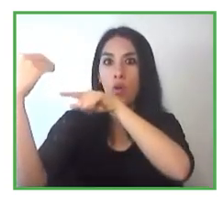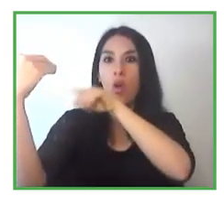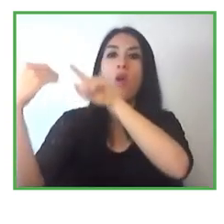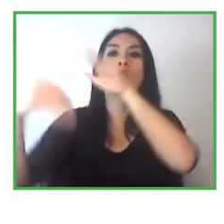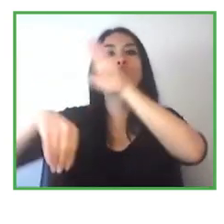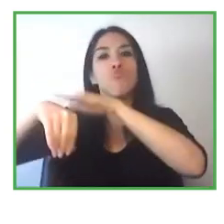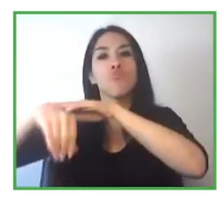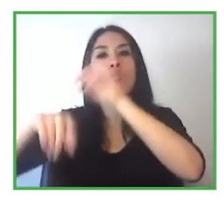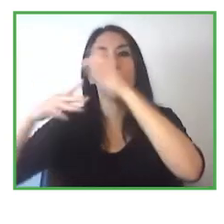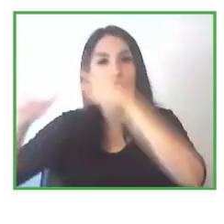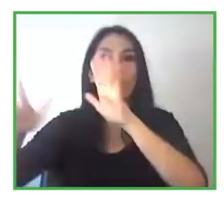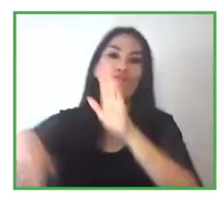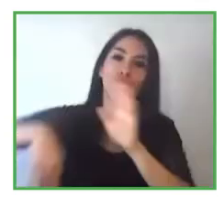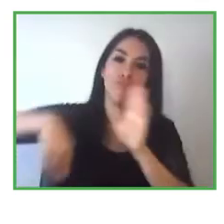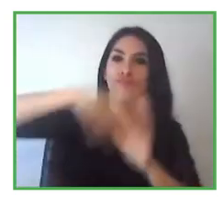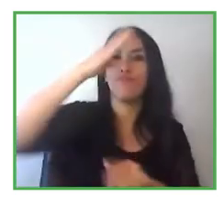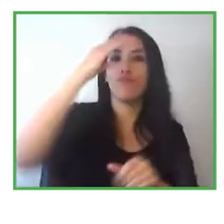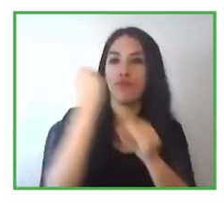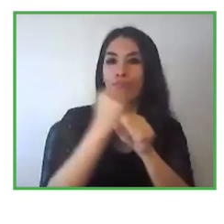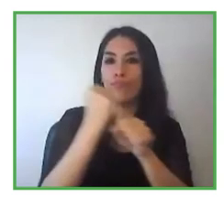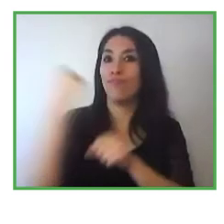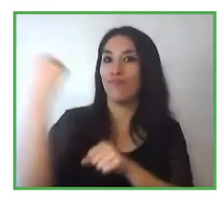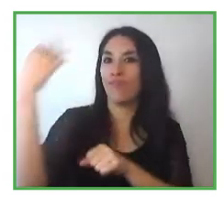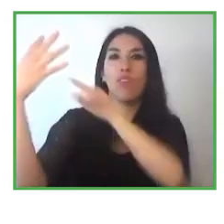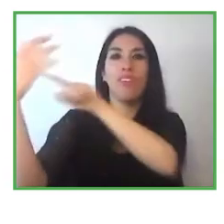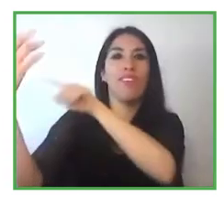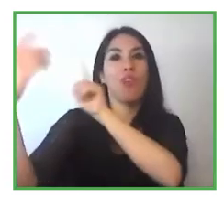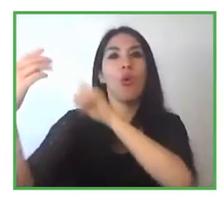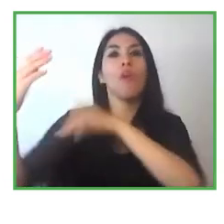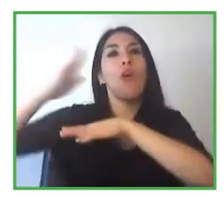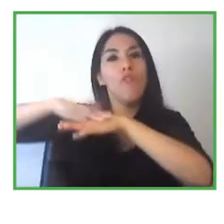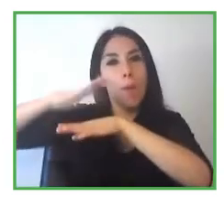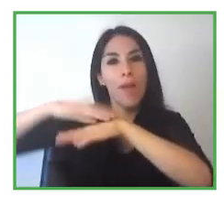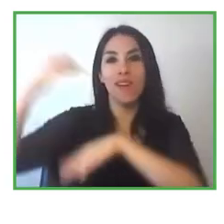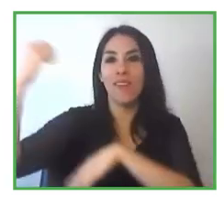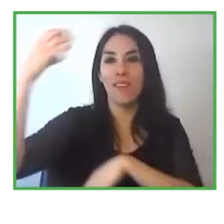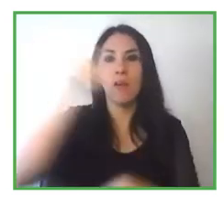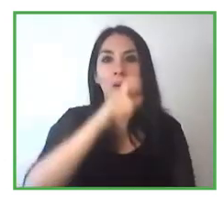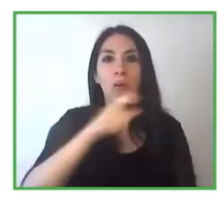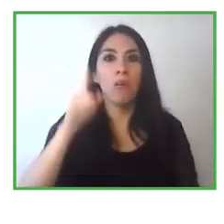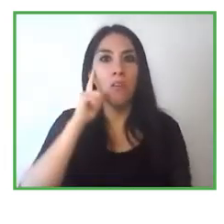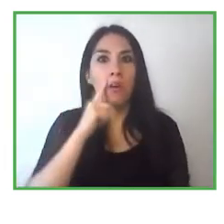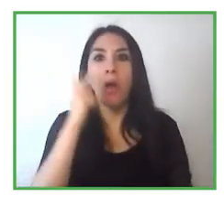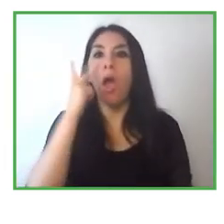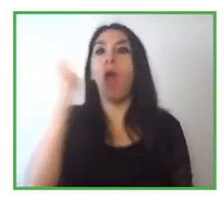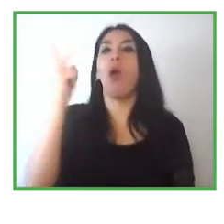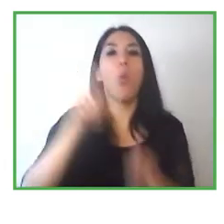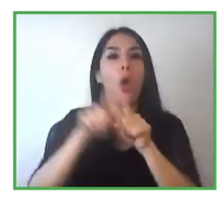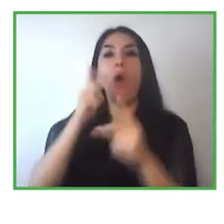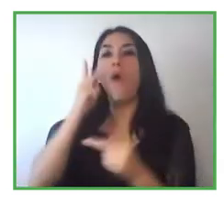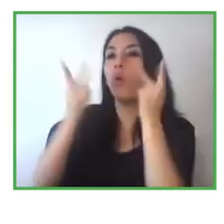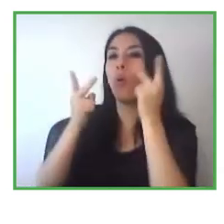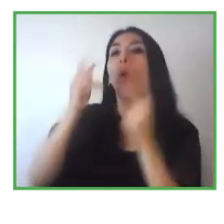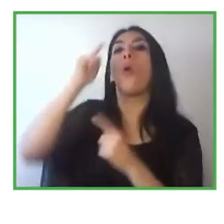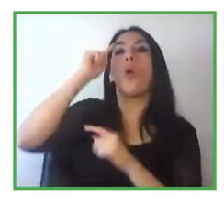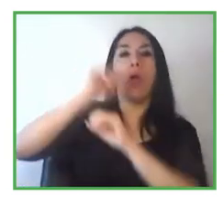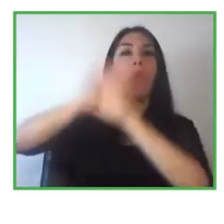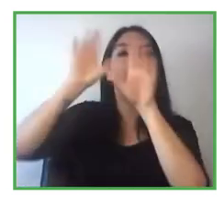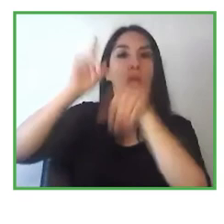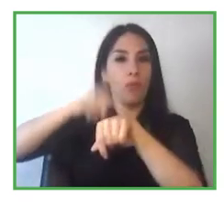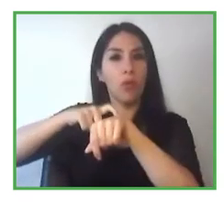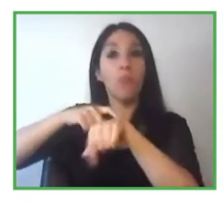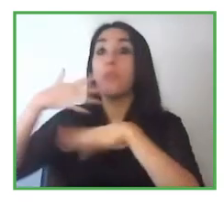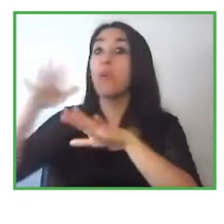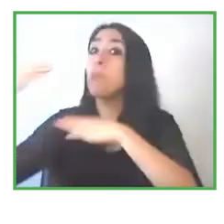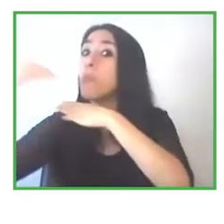needed to go to lunch and then at the cafeteria there was also a light bulb for